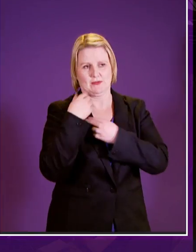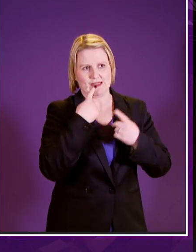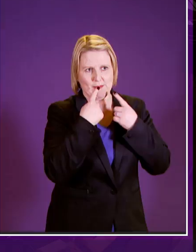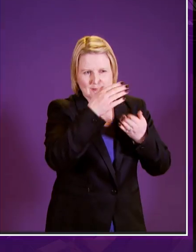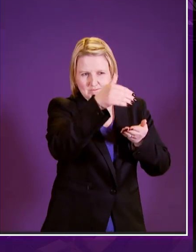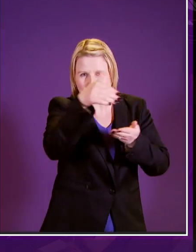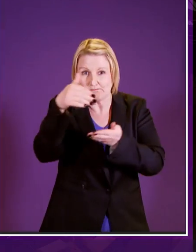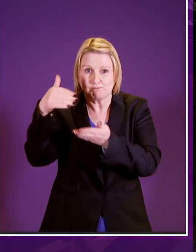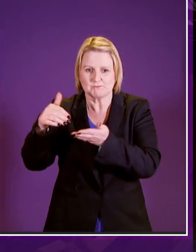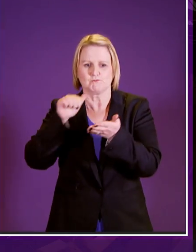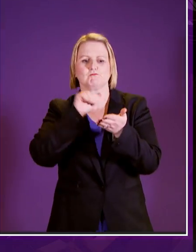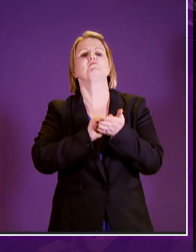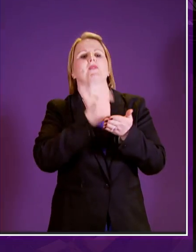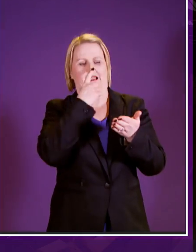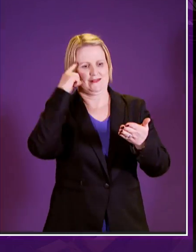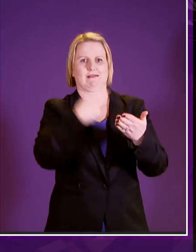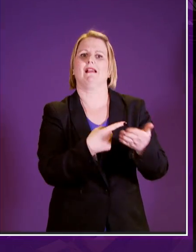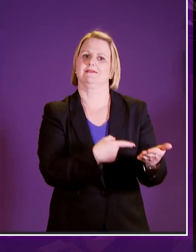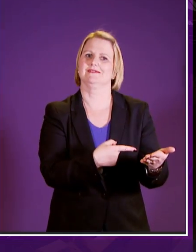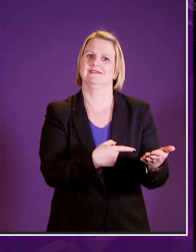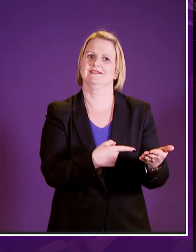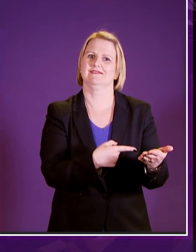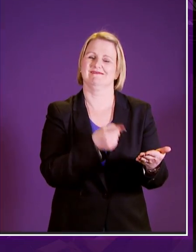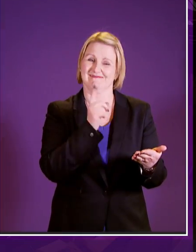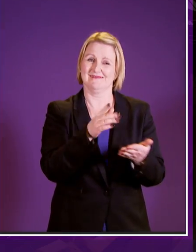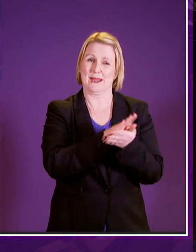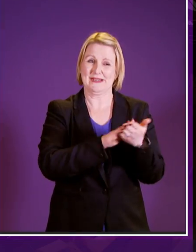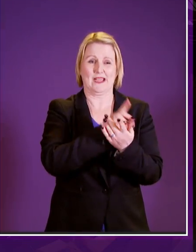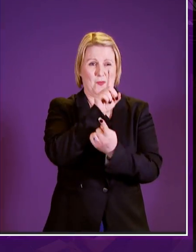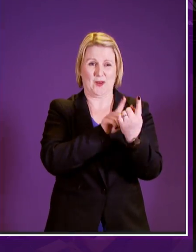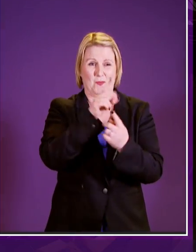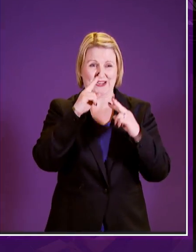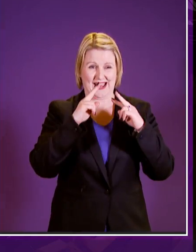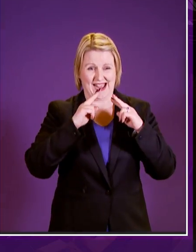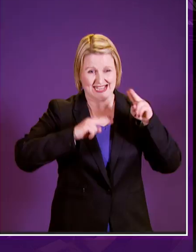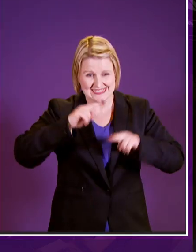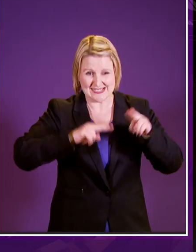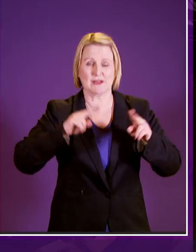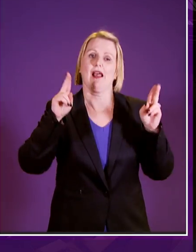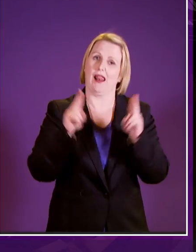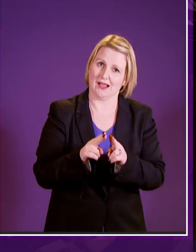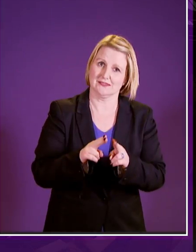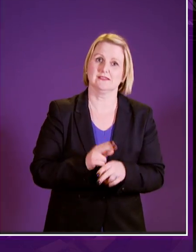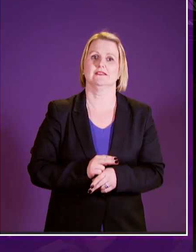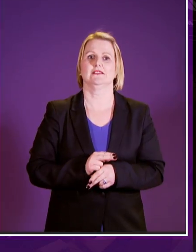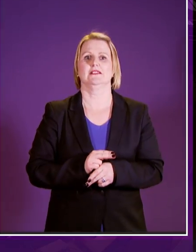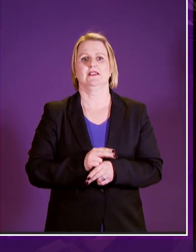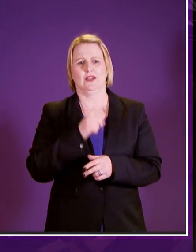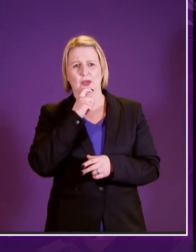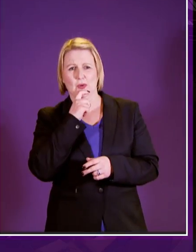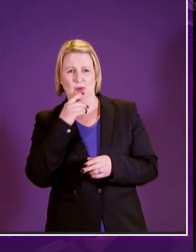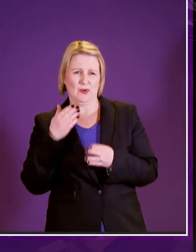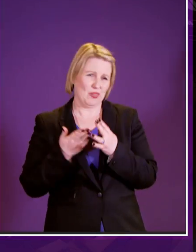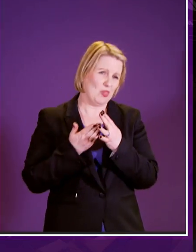doing that means we can reduce the need for one-to-one assessments significantly reduce the anxiety and distress